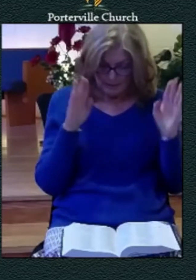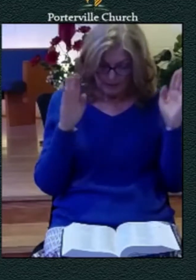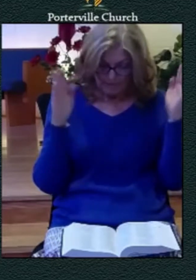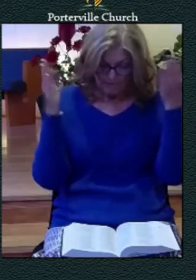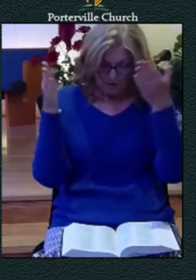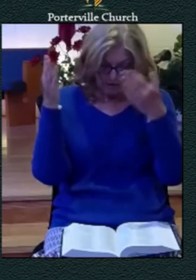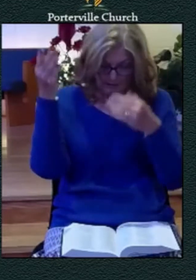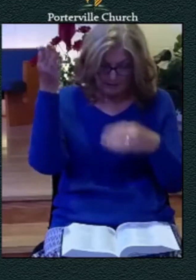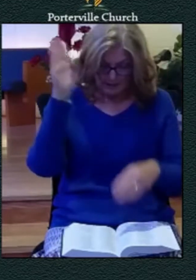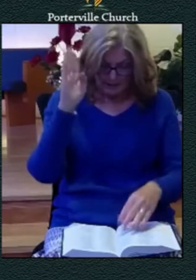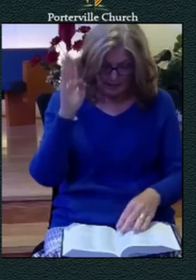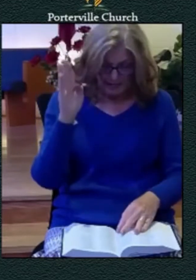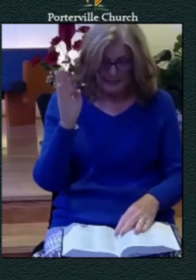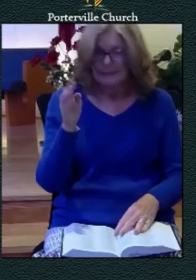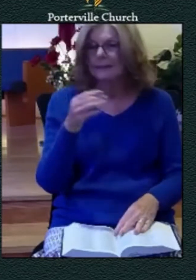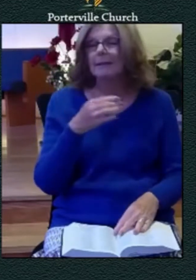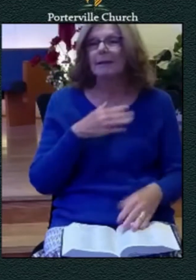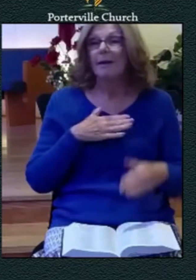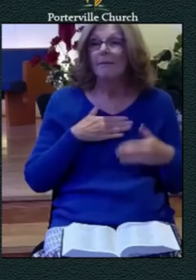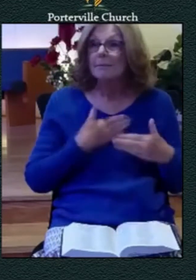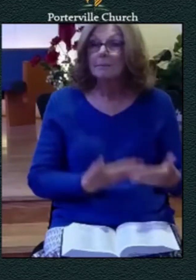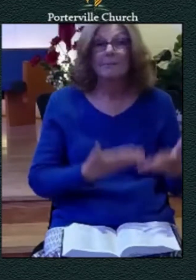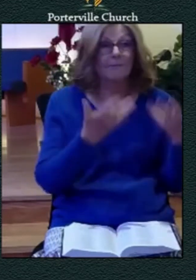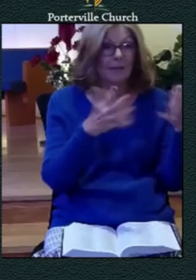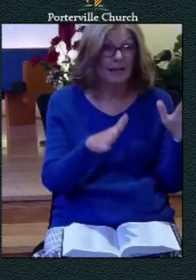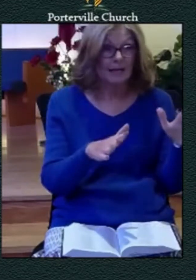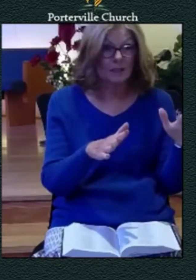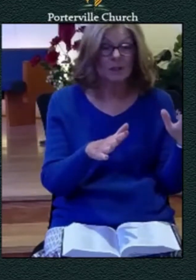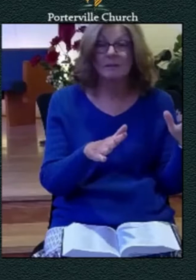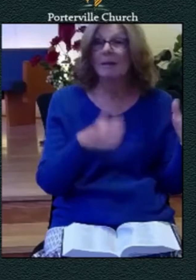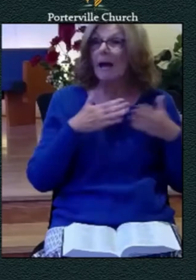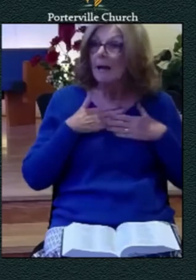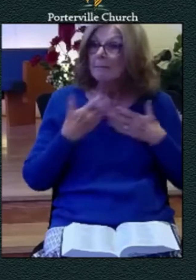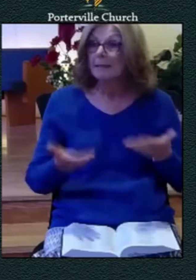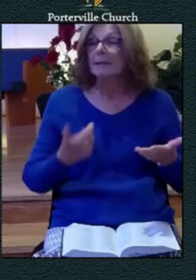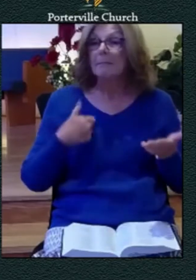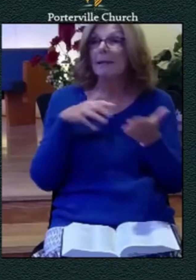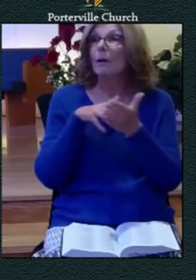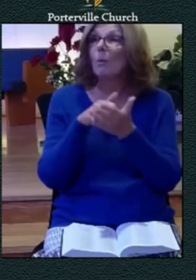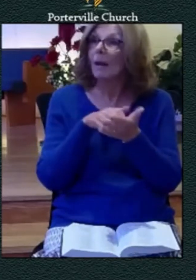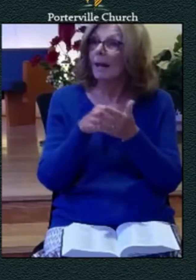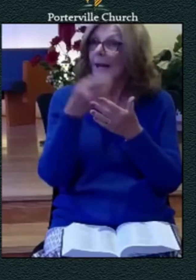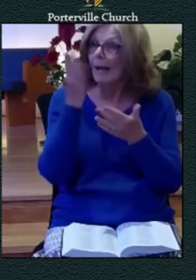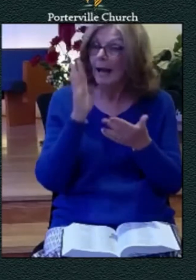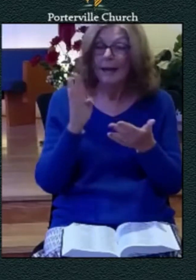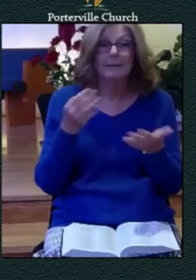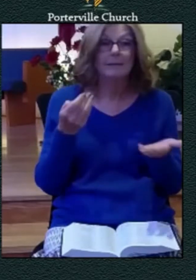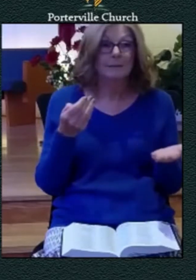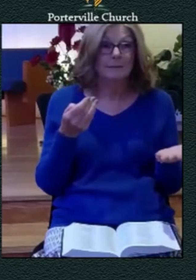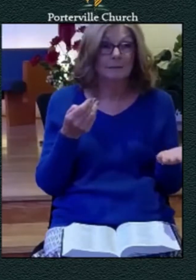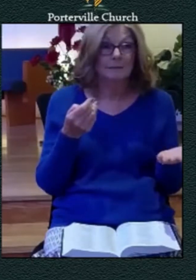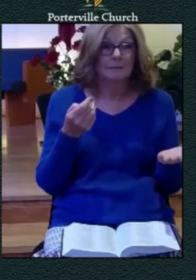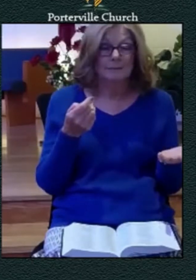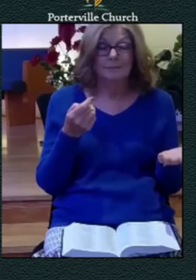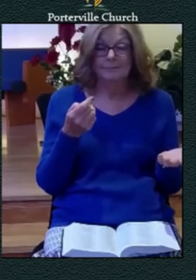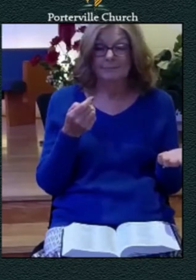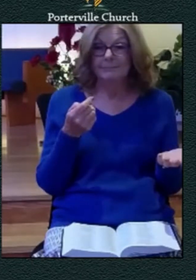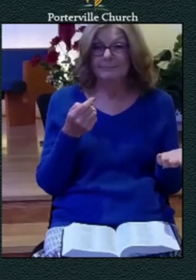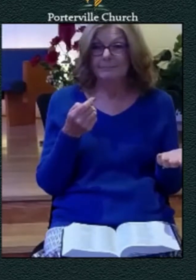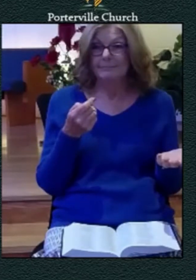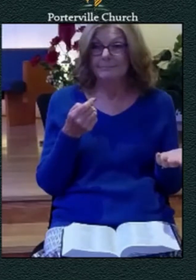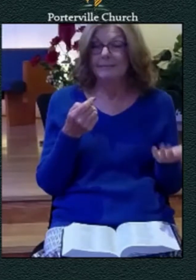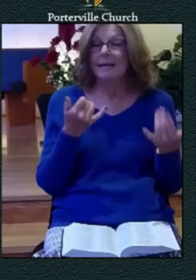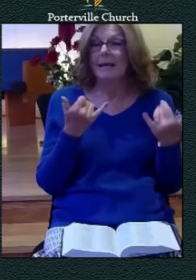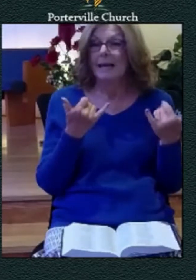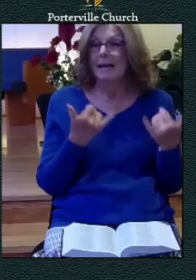confession which breaks the power of the doubts and fears assaulting him he's now able to